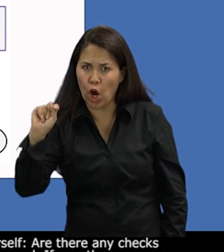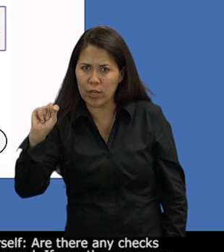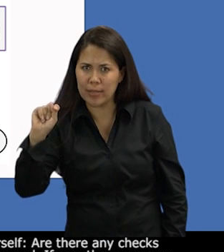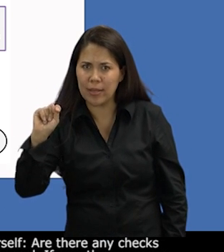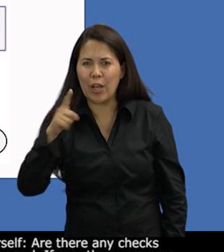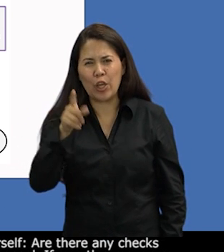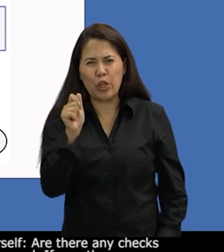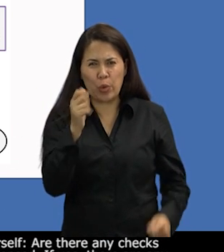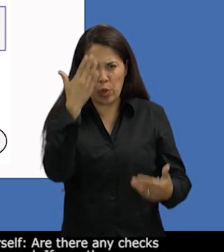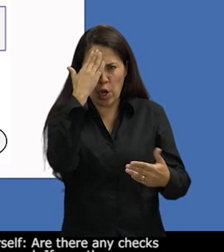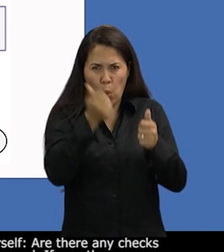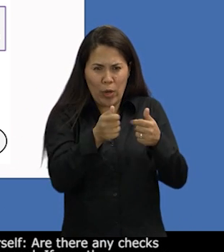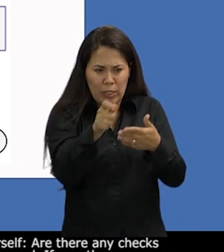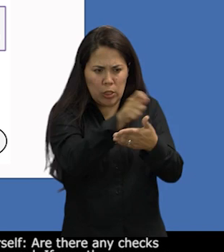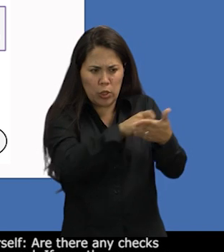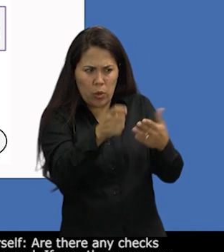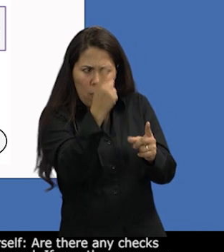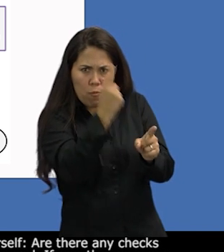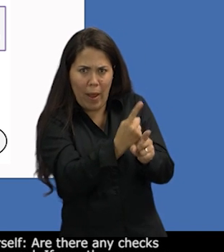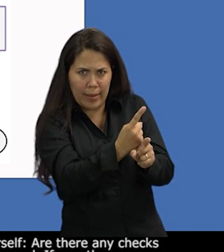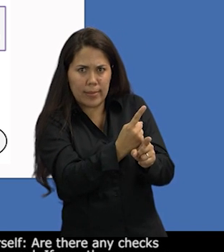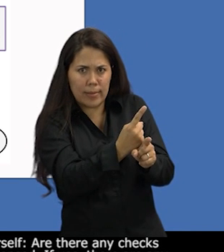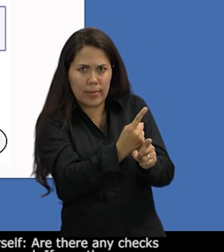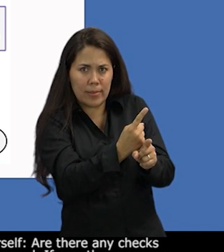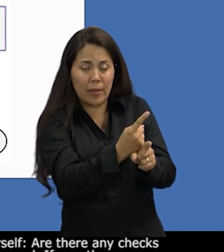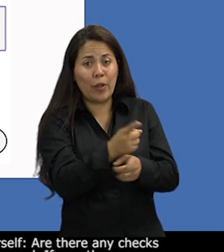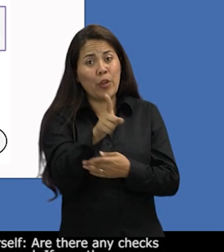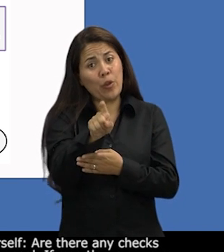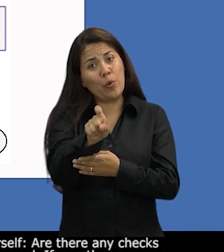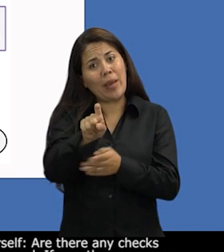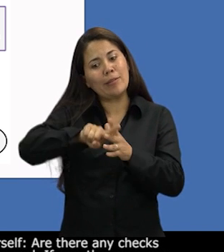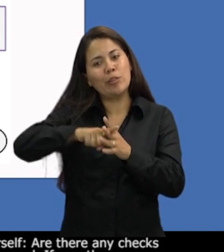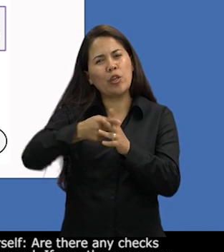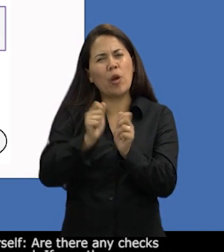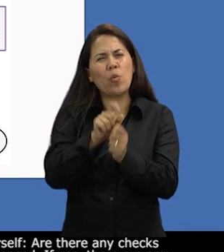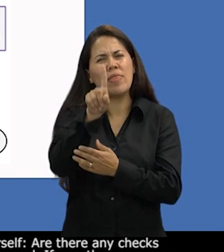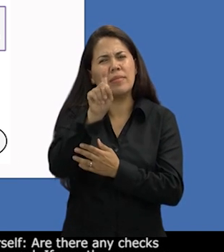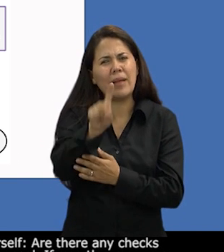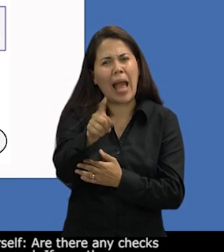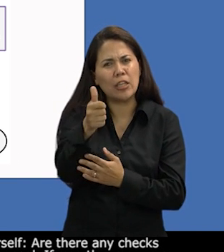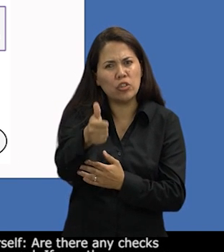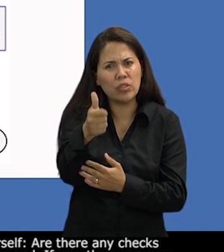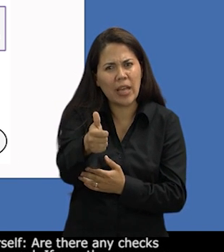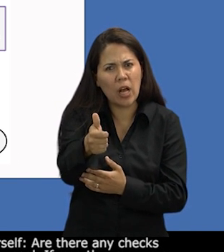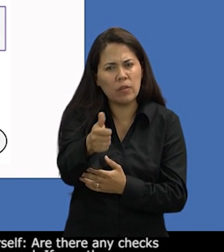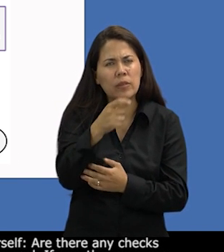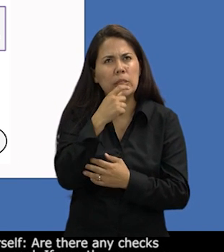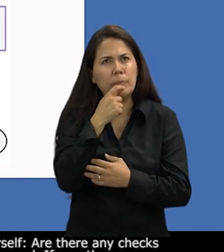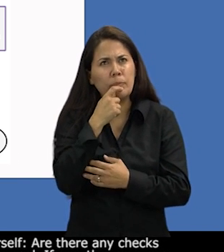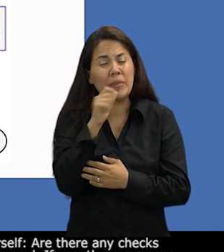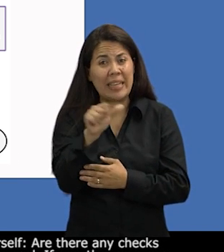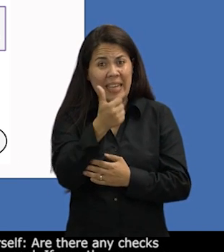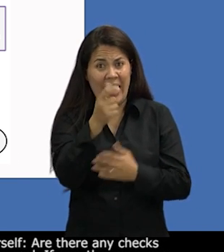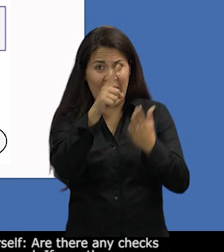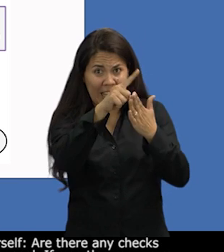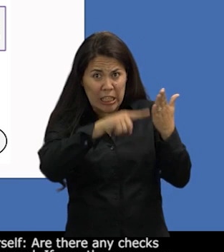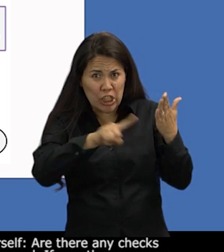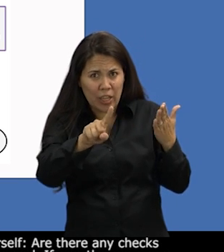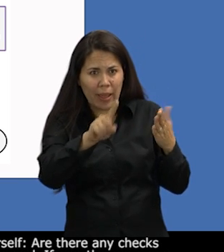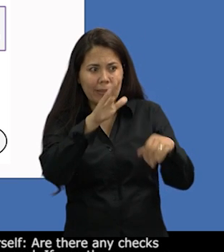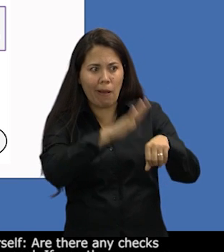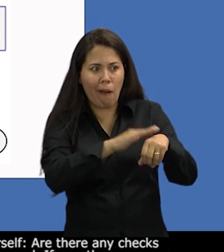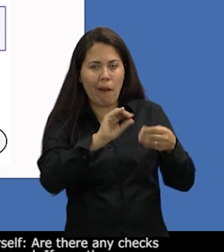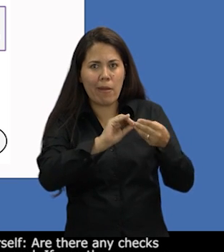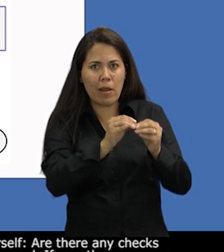asking yourself, are there any checks for questions one to four? If no, circle doxy